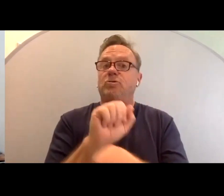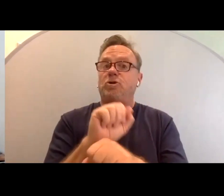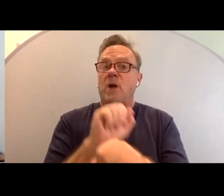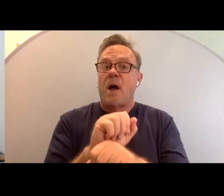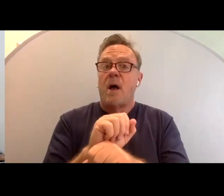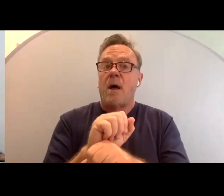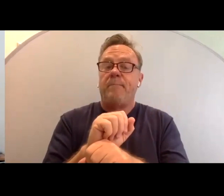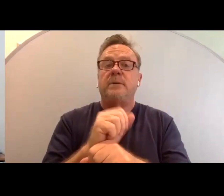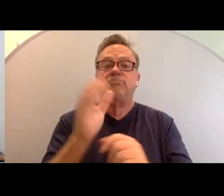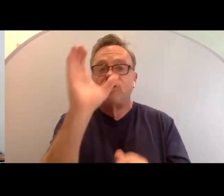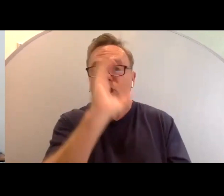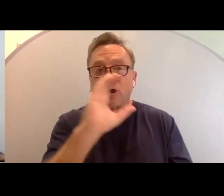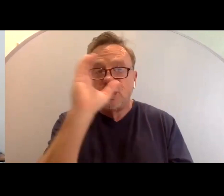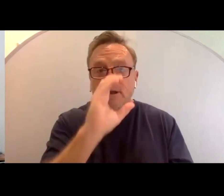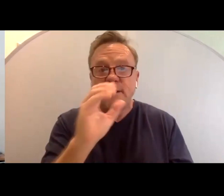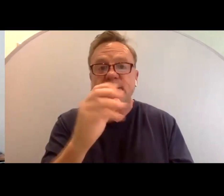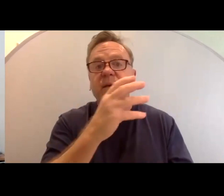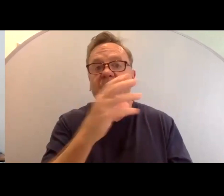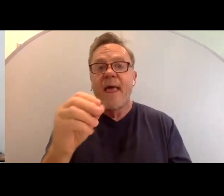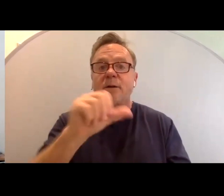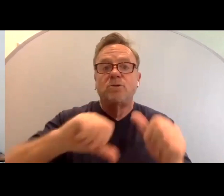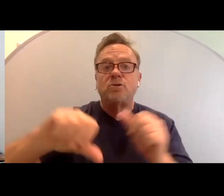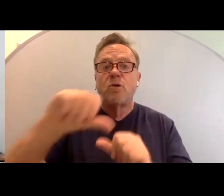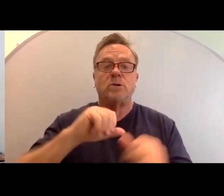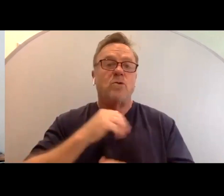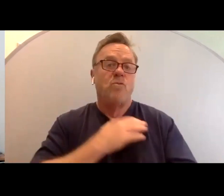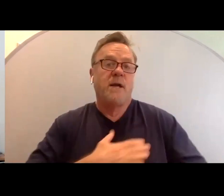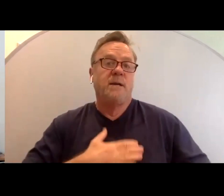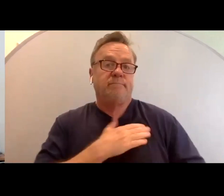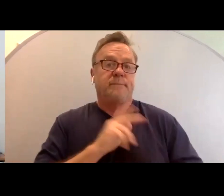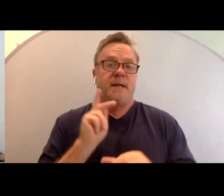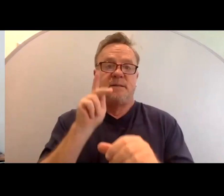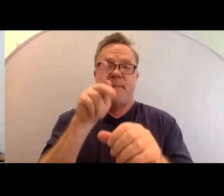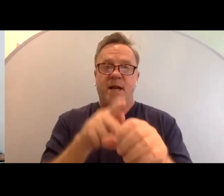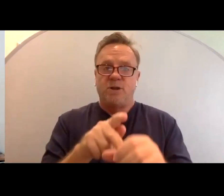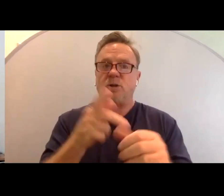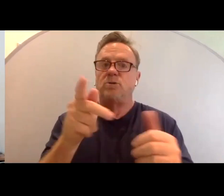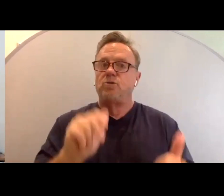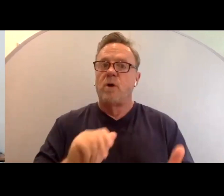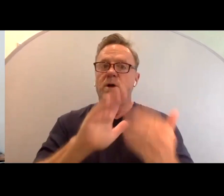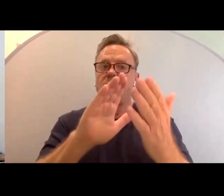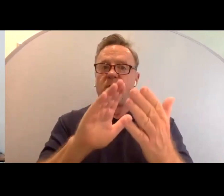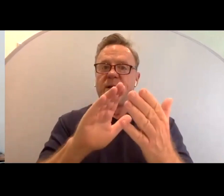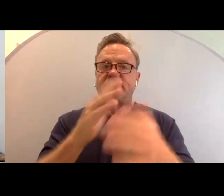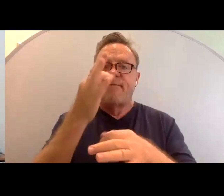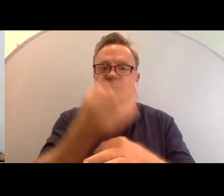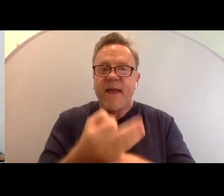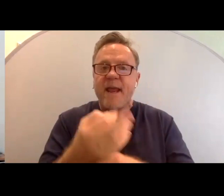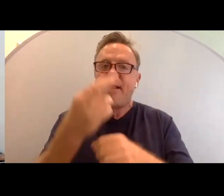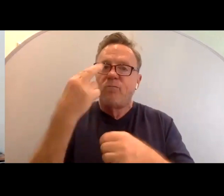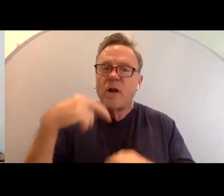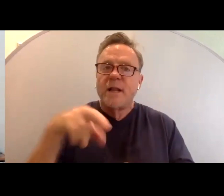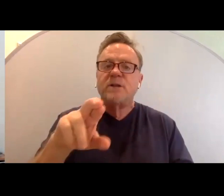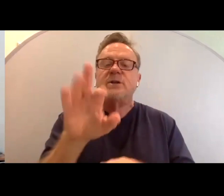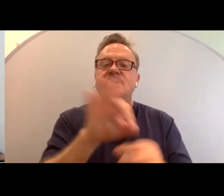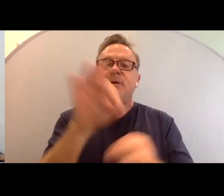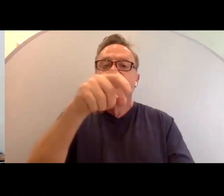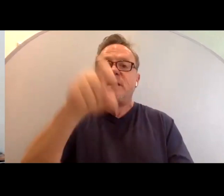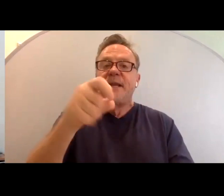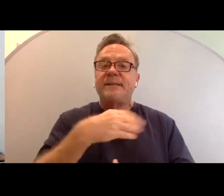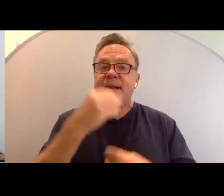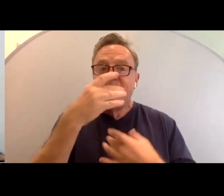searches, as well as social and recreational participation to address faith, religious and spiritual needs and interests.